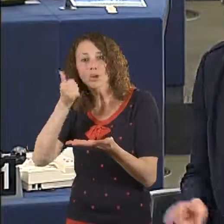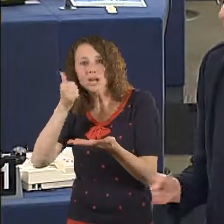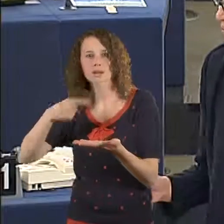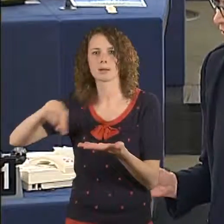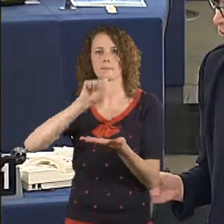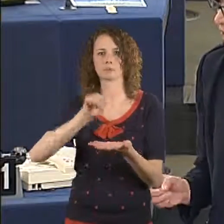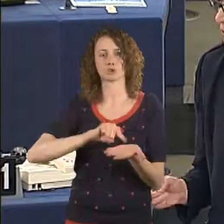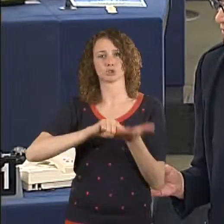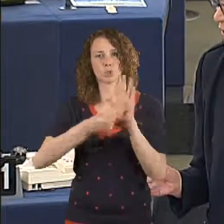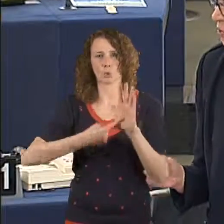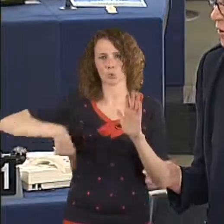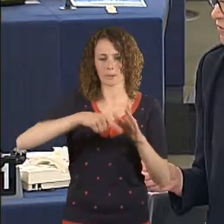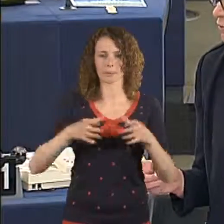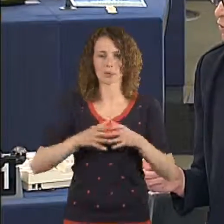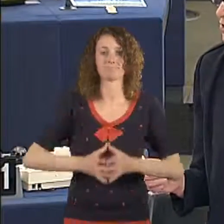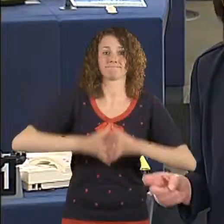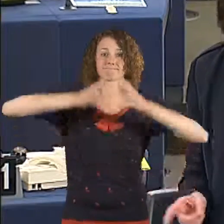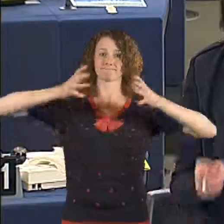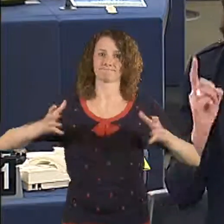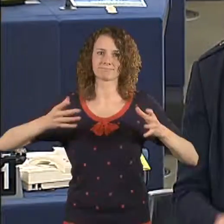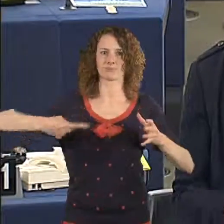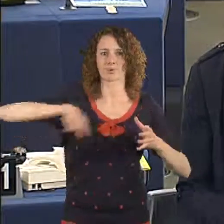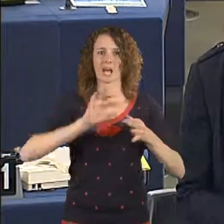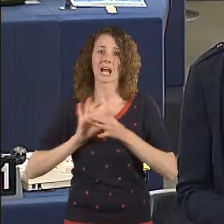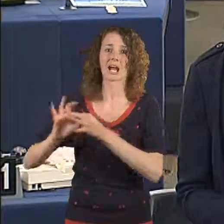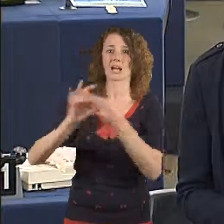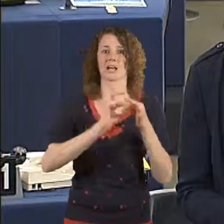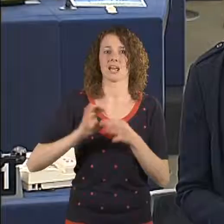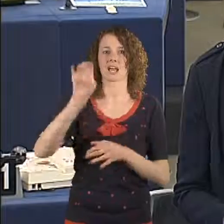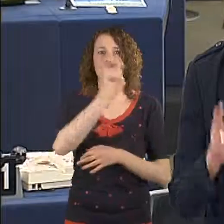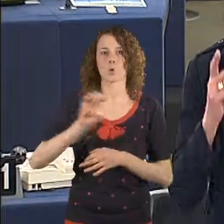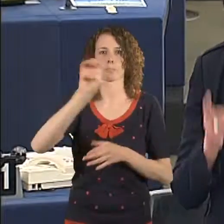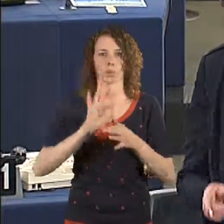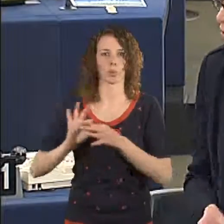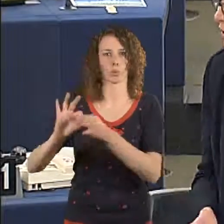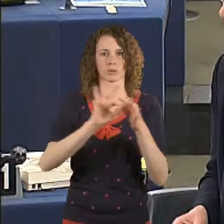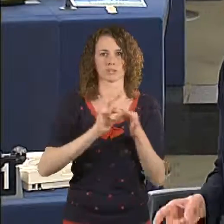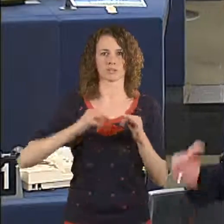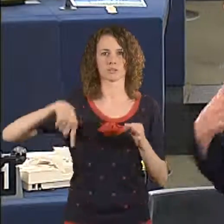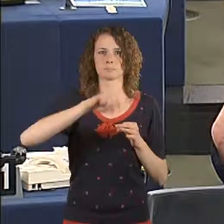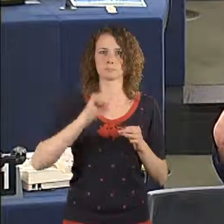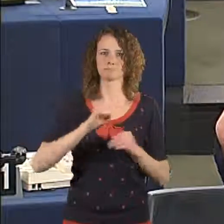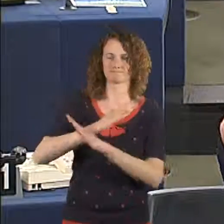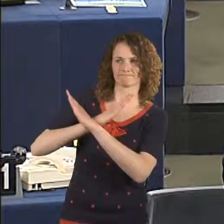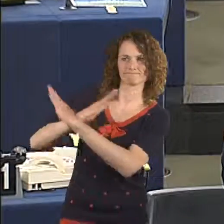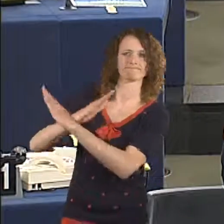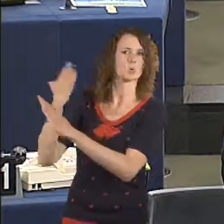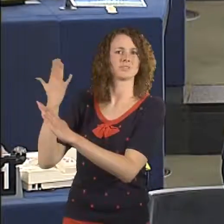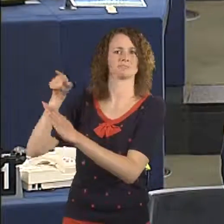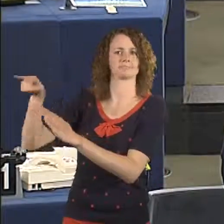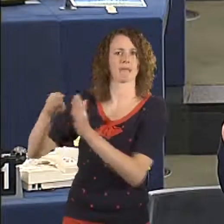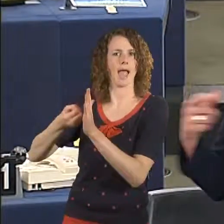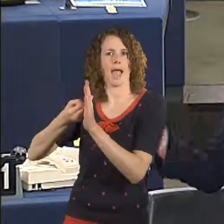Now, ladies and gentlemen, I know the infringement procedures haven't produced any results. It shows